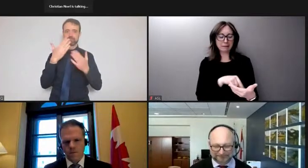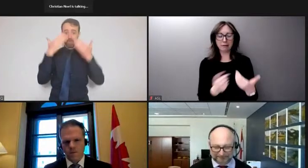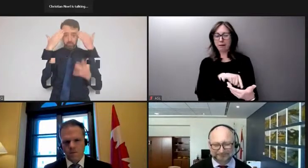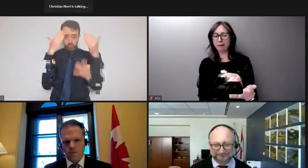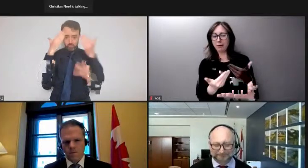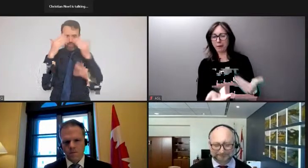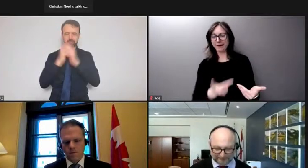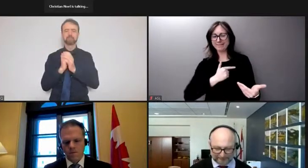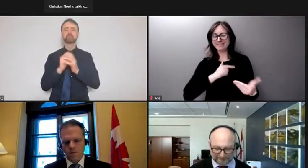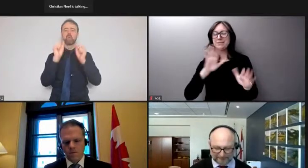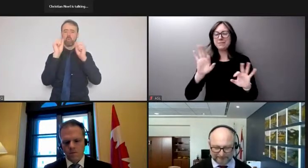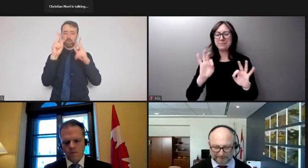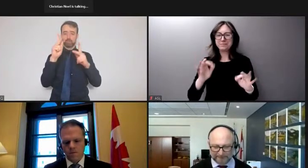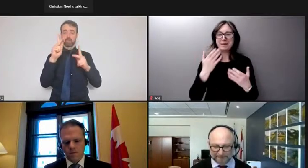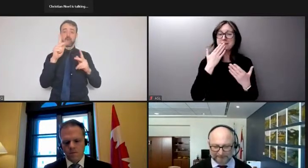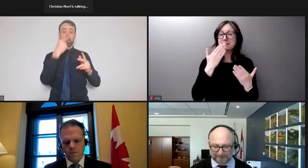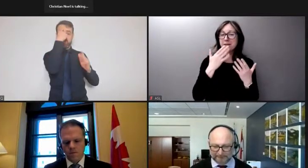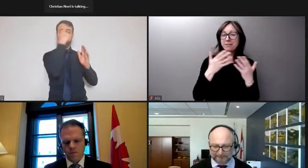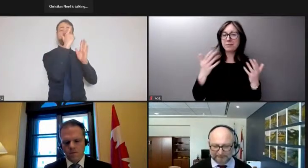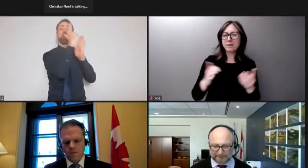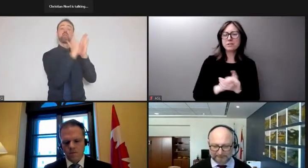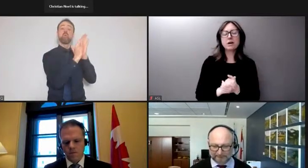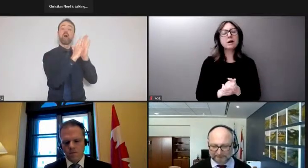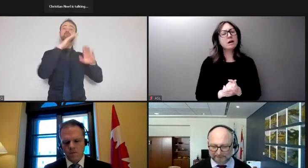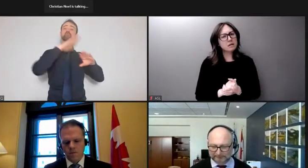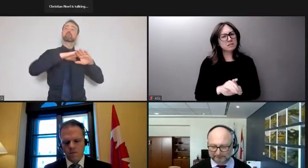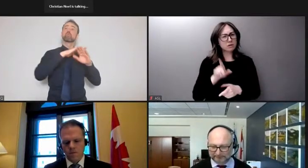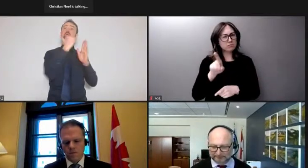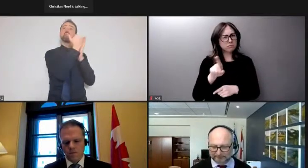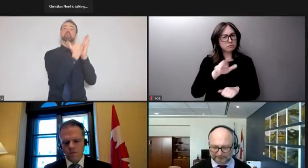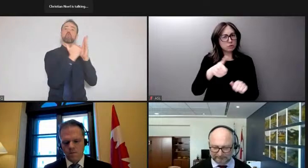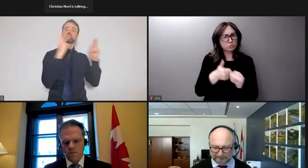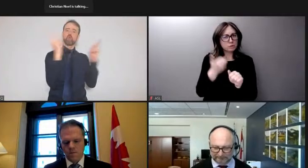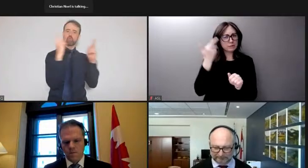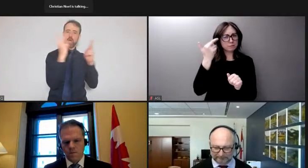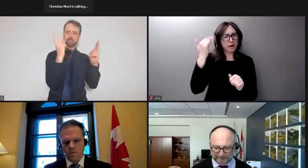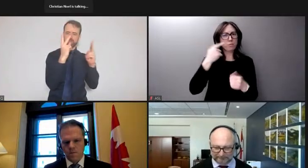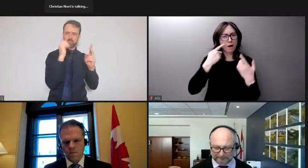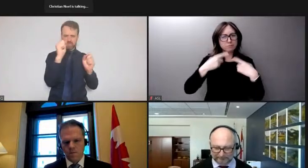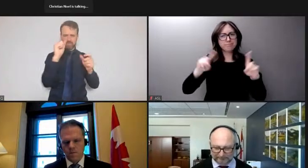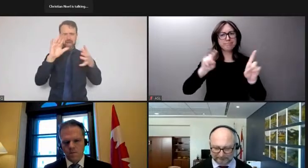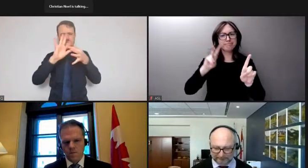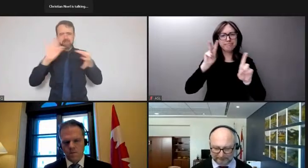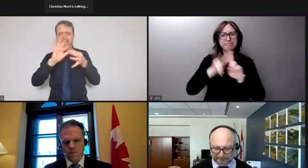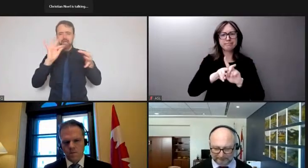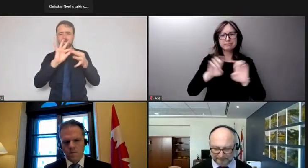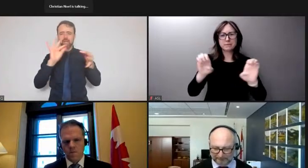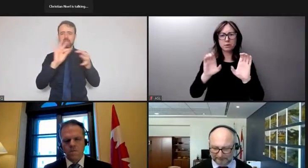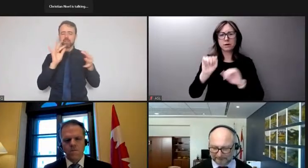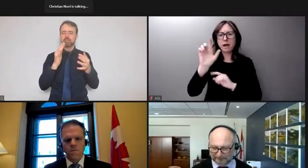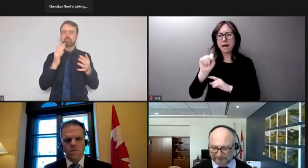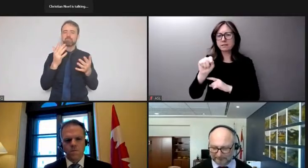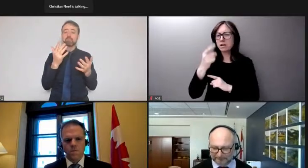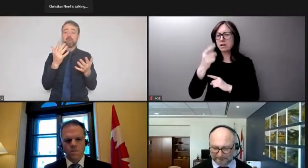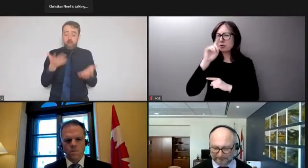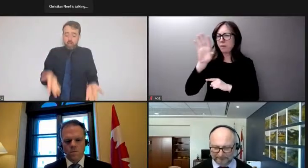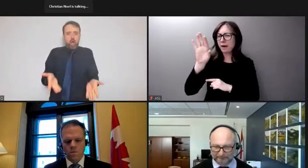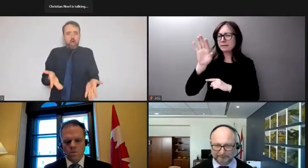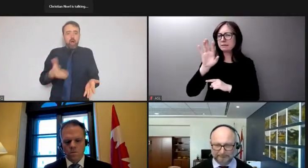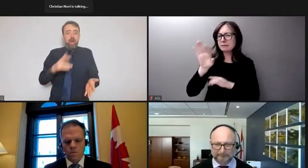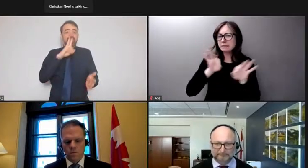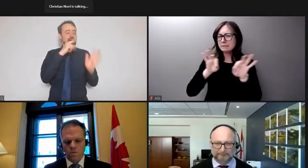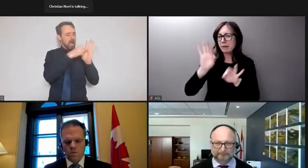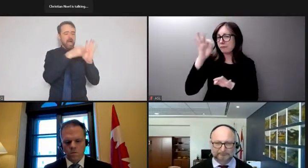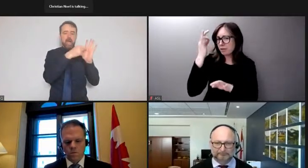for justifying the use of emergency measures are you able to explain in french how many tools are used in this moment in the